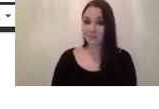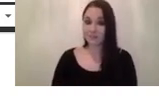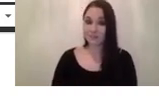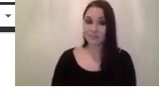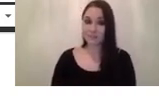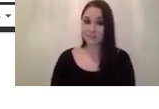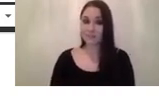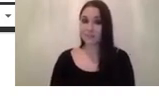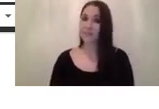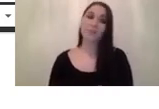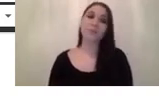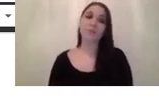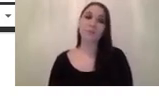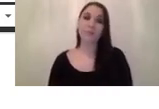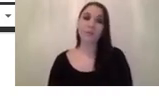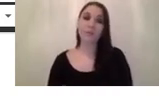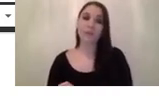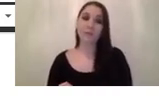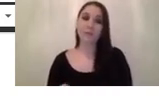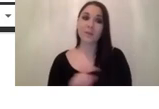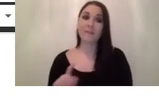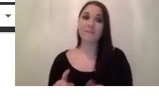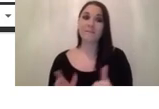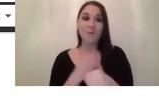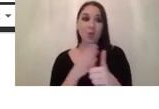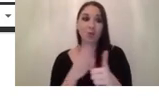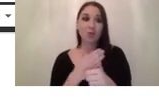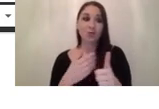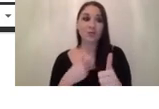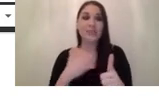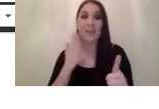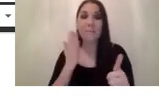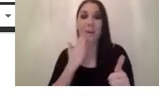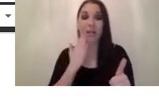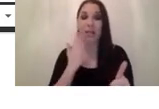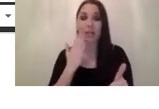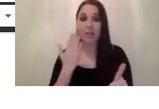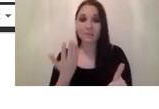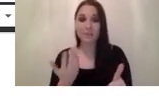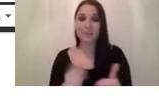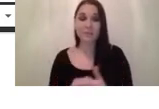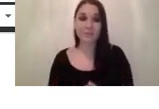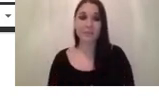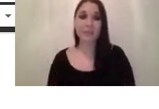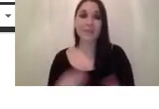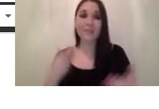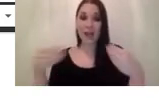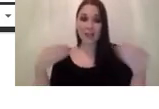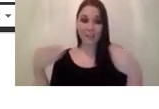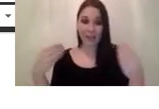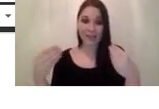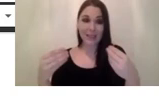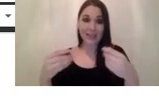um first of all because of the simplicity the flexibility of usage